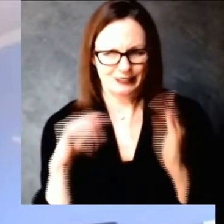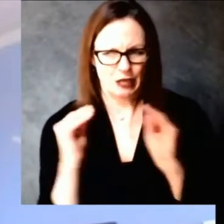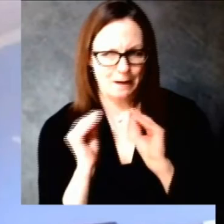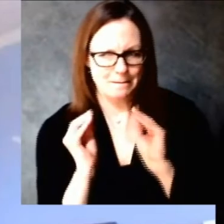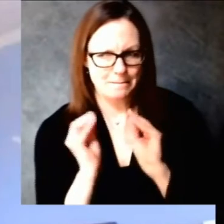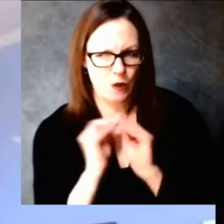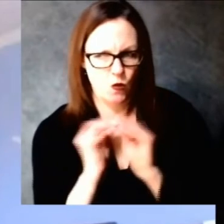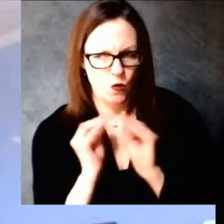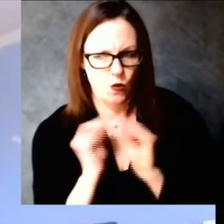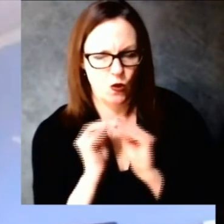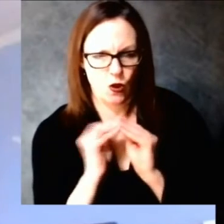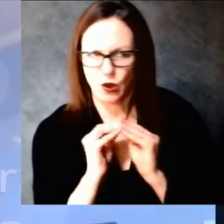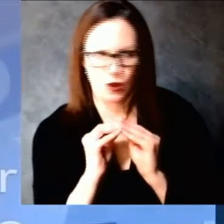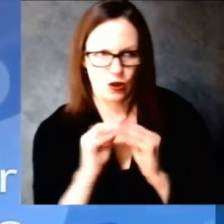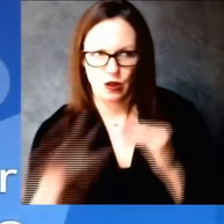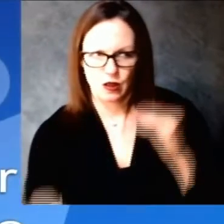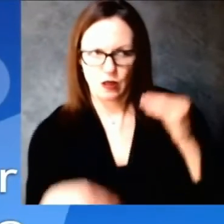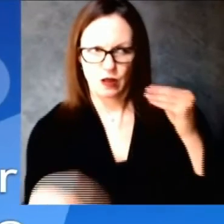doses per week